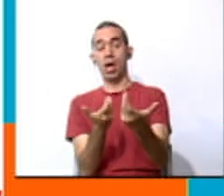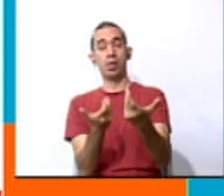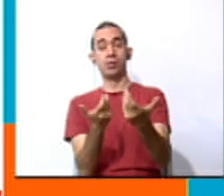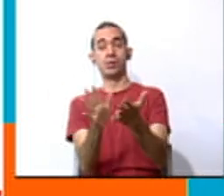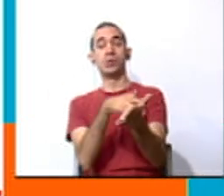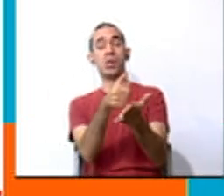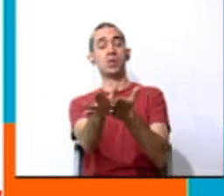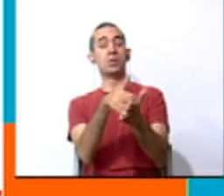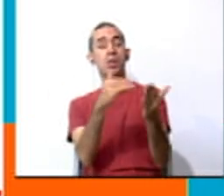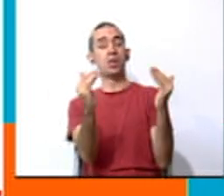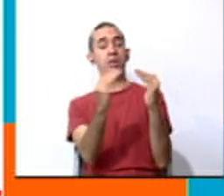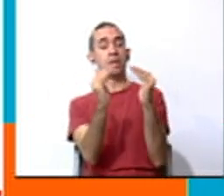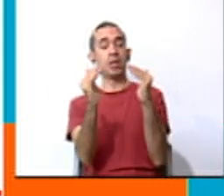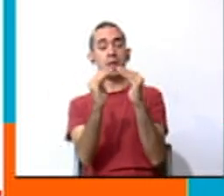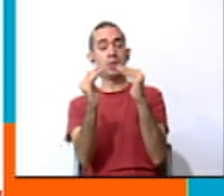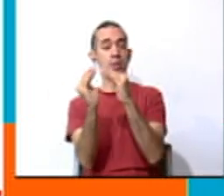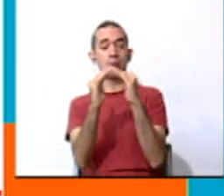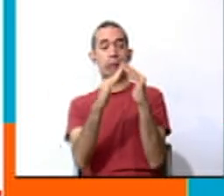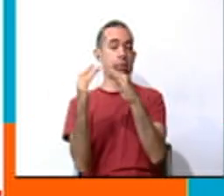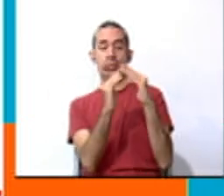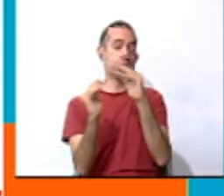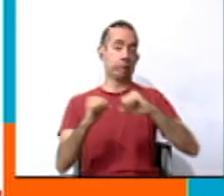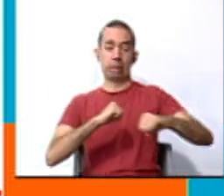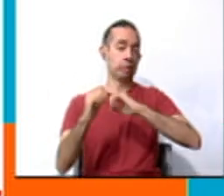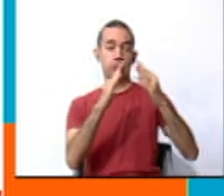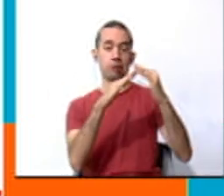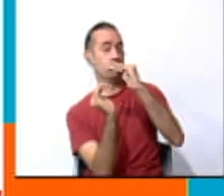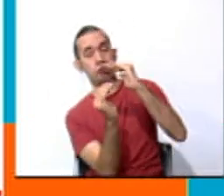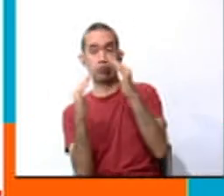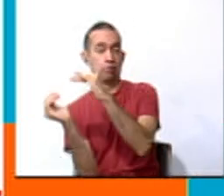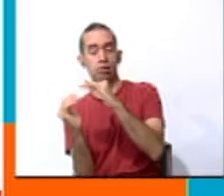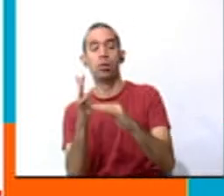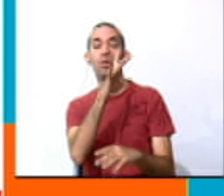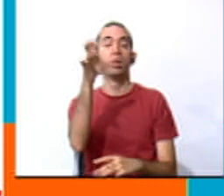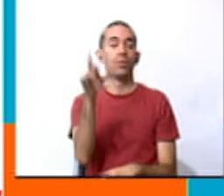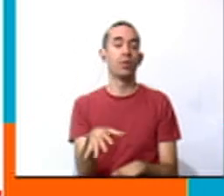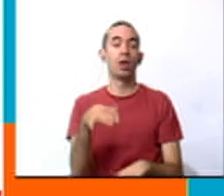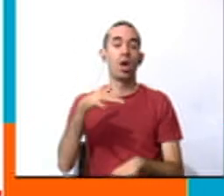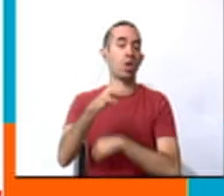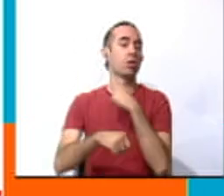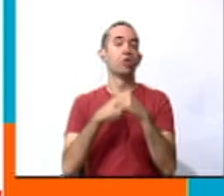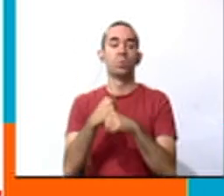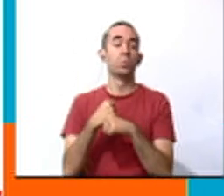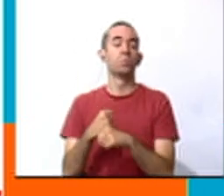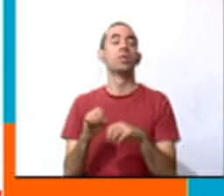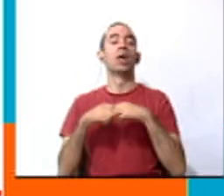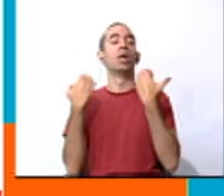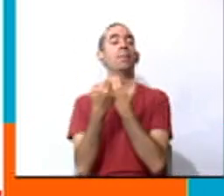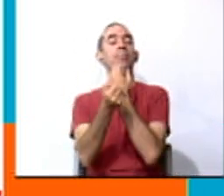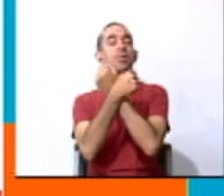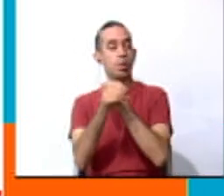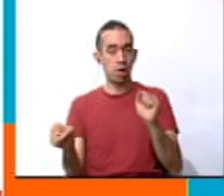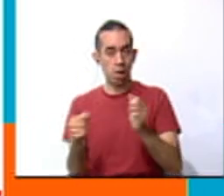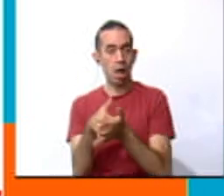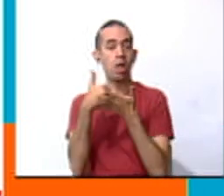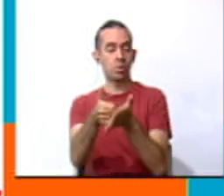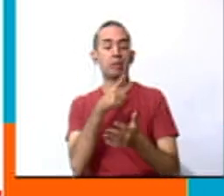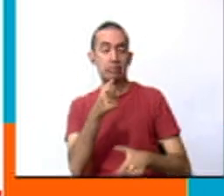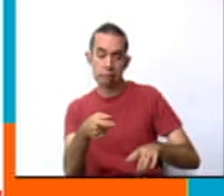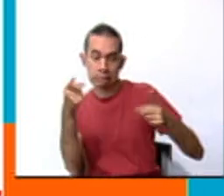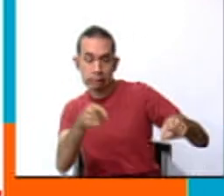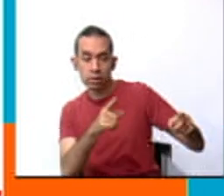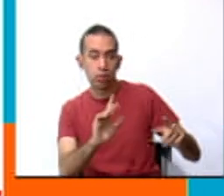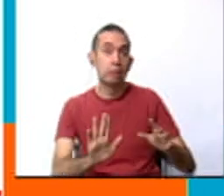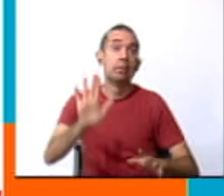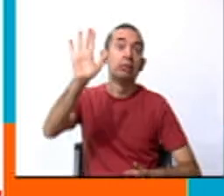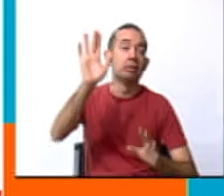houses in Costa Rica every year. Rescue teams help survivors of earthquakes. Bye.